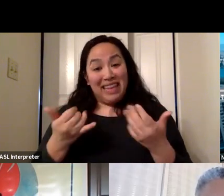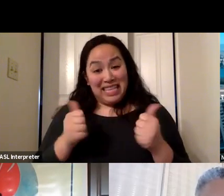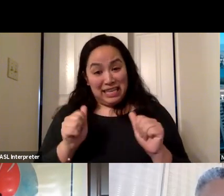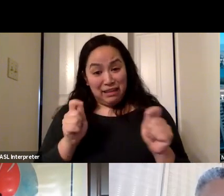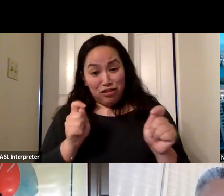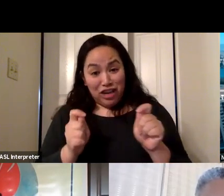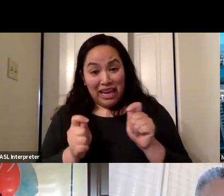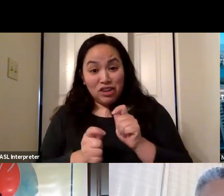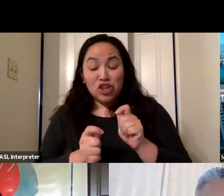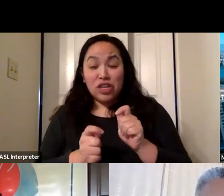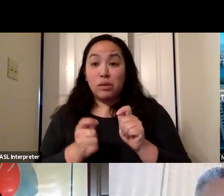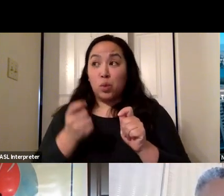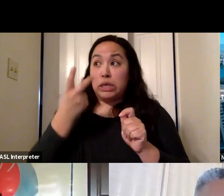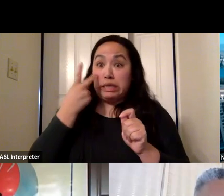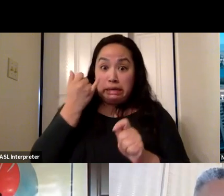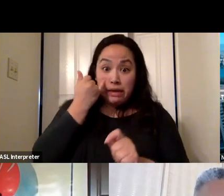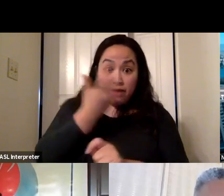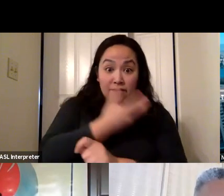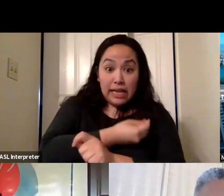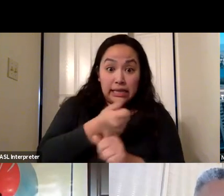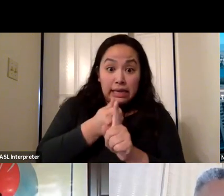and see how effective the vaccines are.